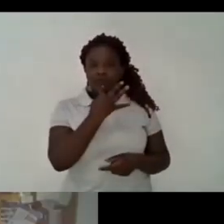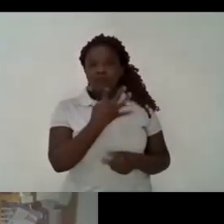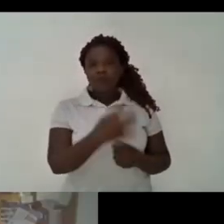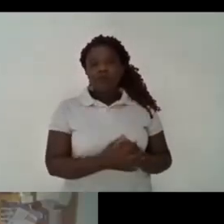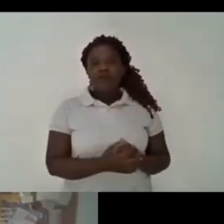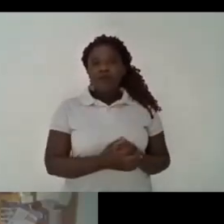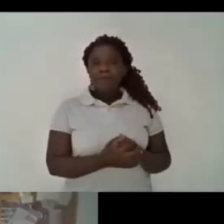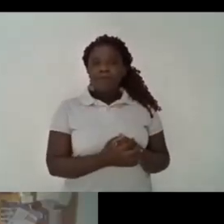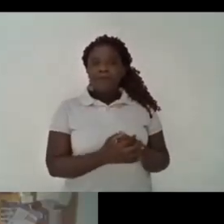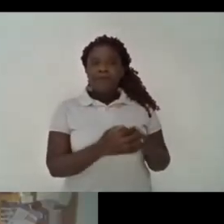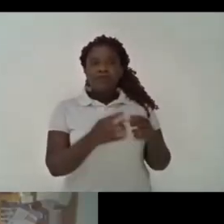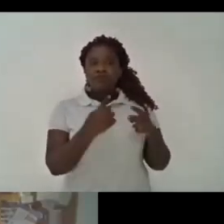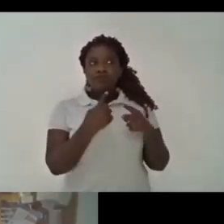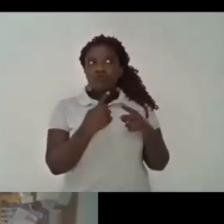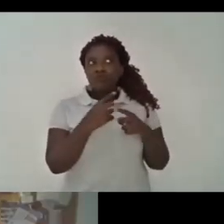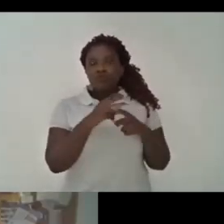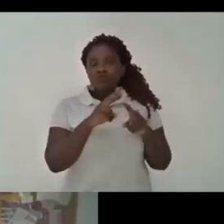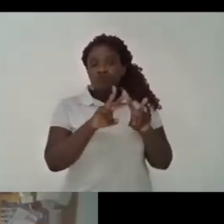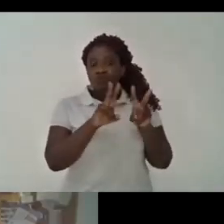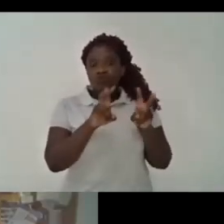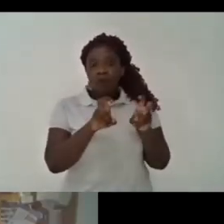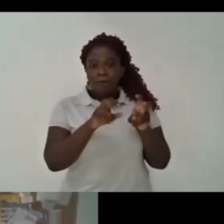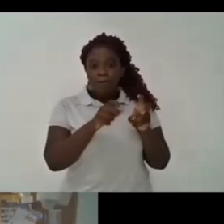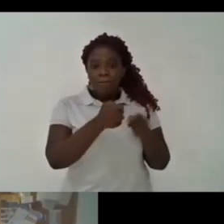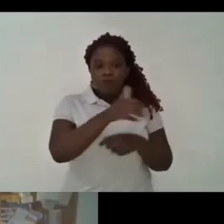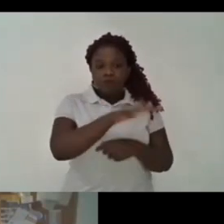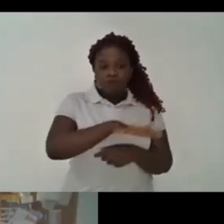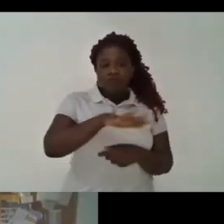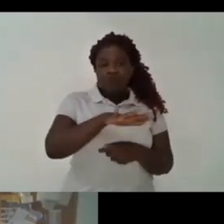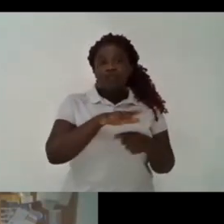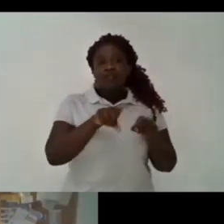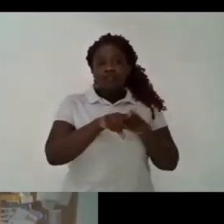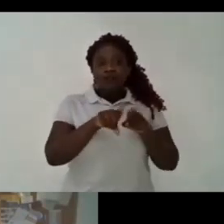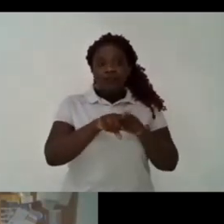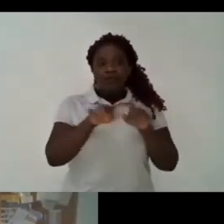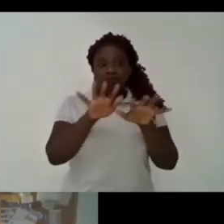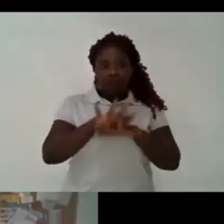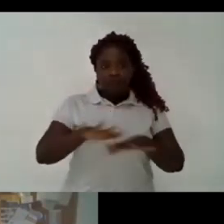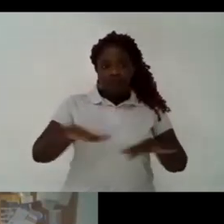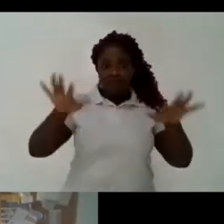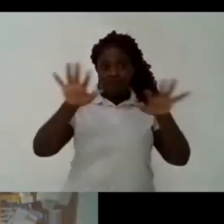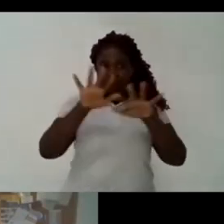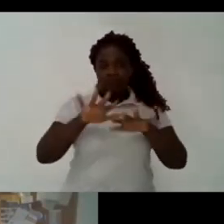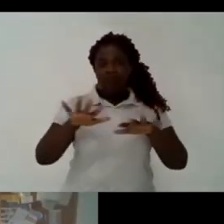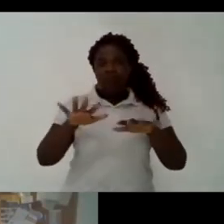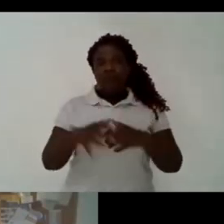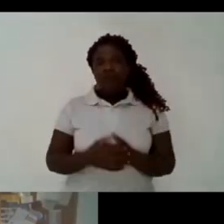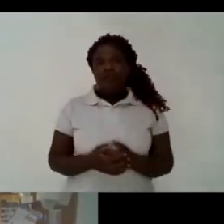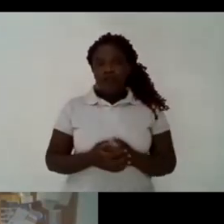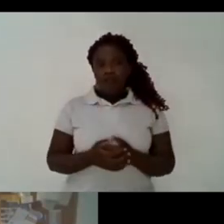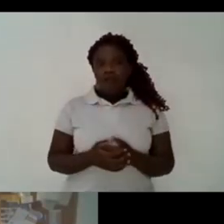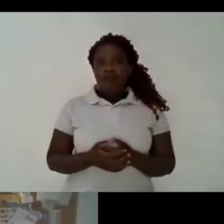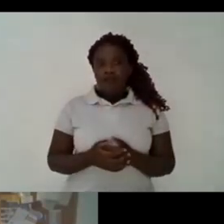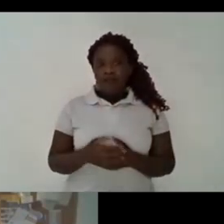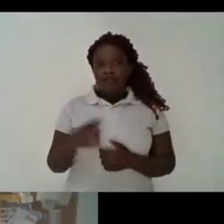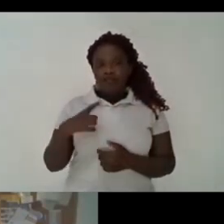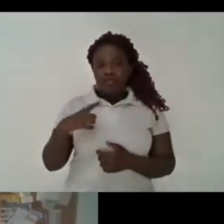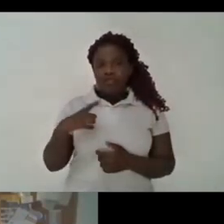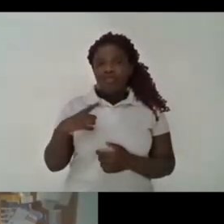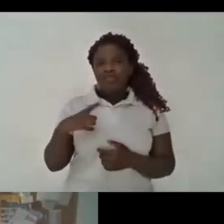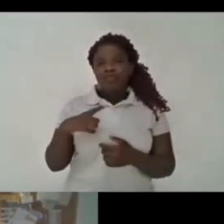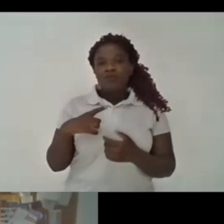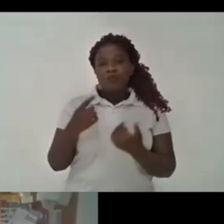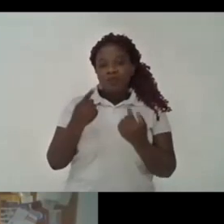far is to disqualify the university disqualify the knowledge and this is particularly particularly